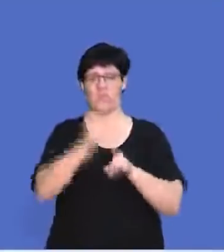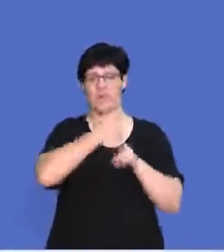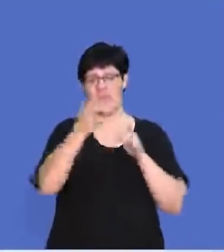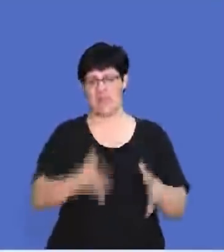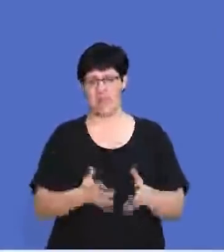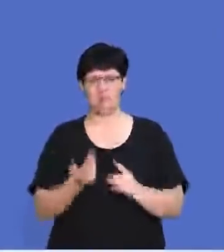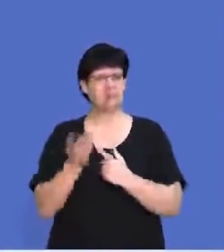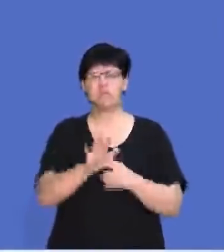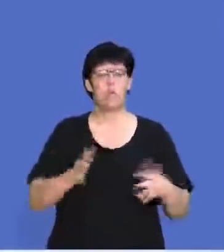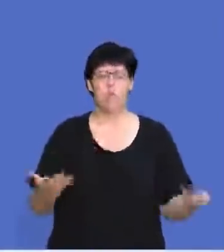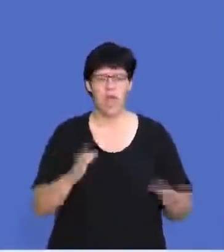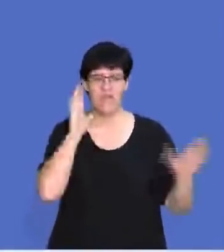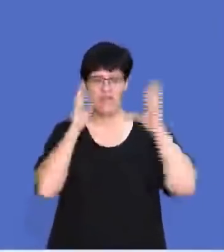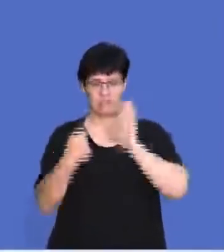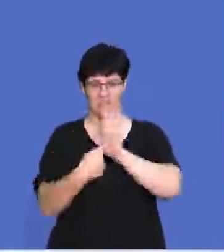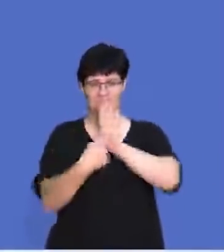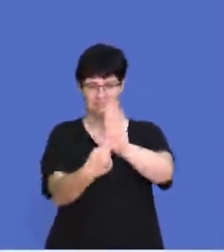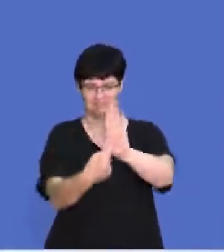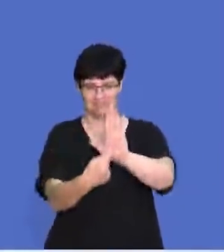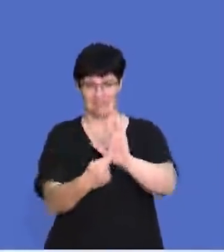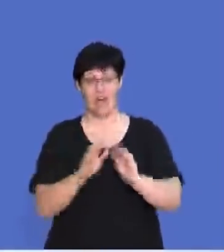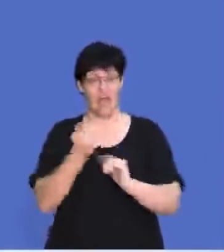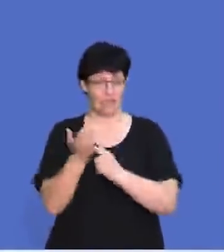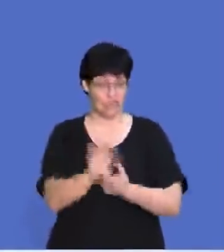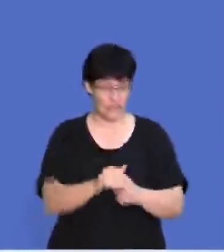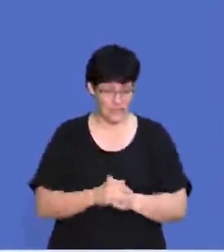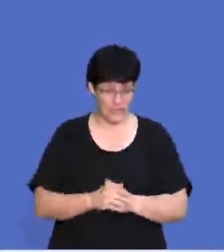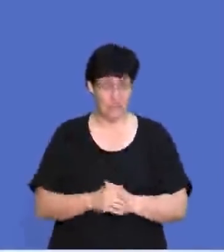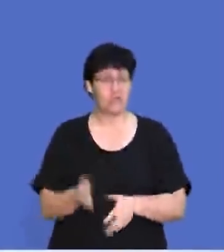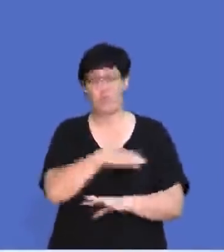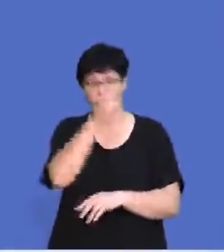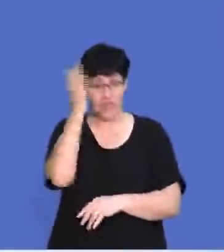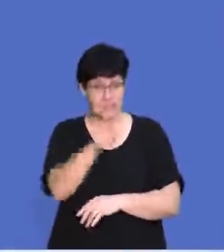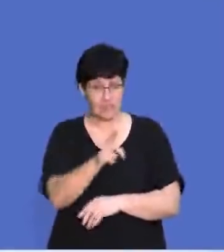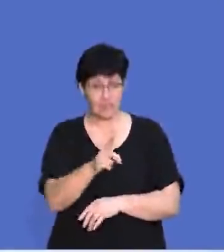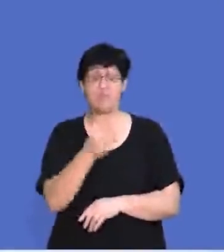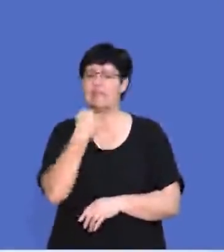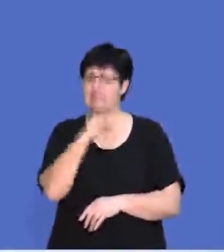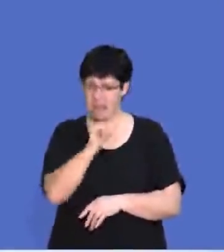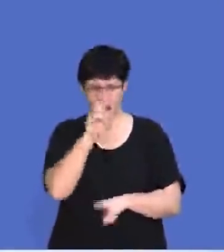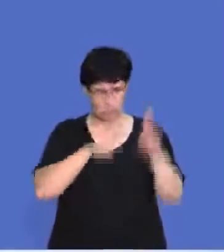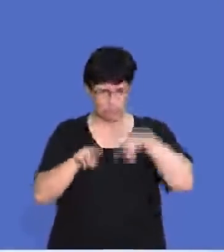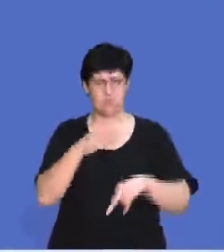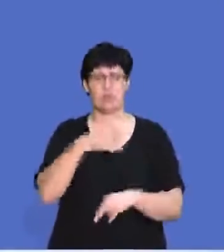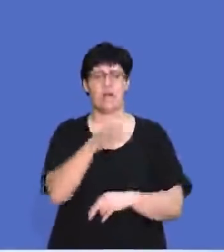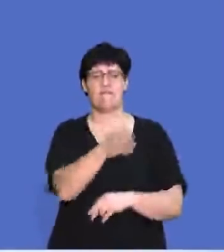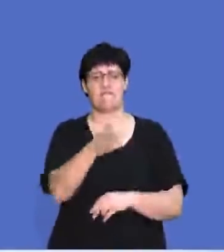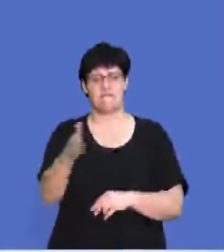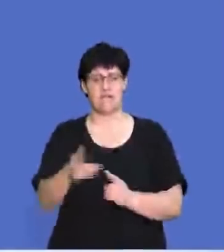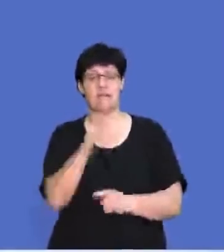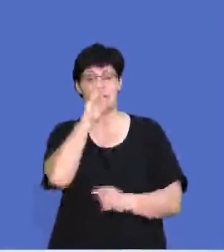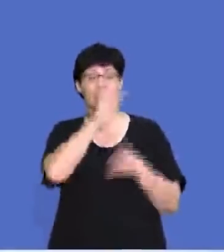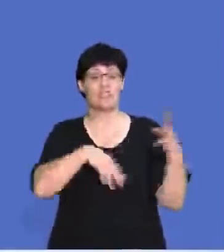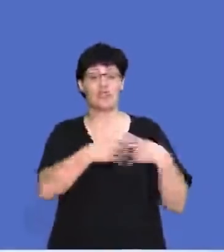to all of the competition winners who will be announced after the show on our Facebook page. And don't forget, guys, we still have more